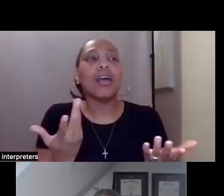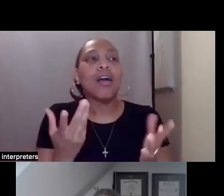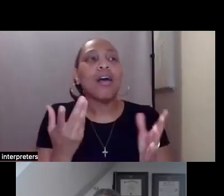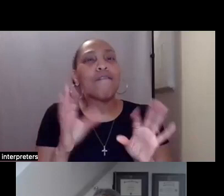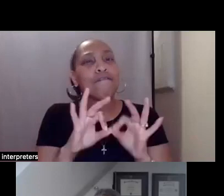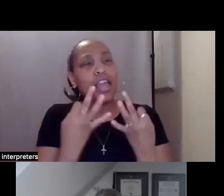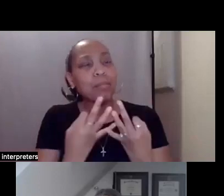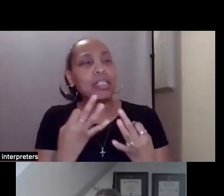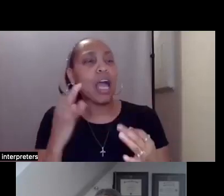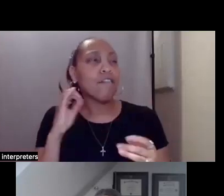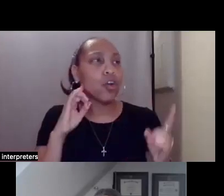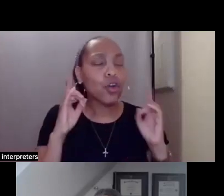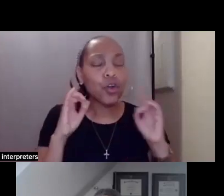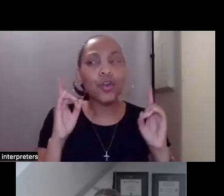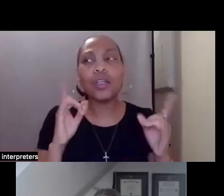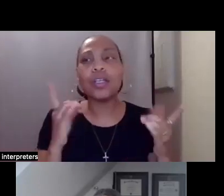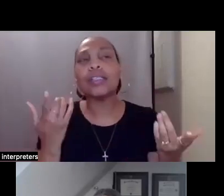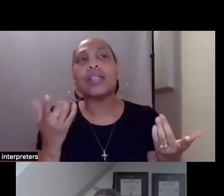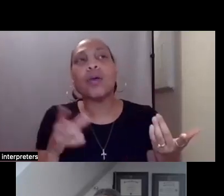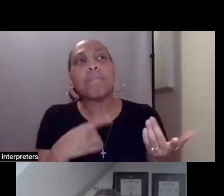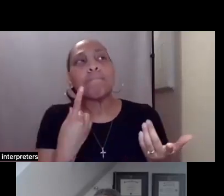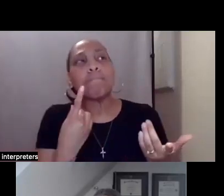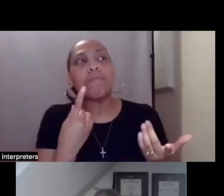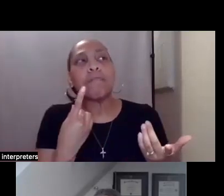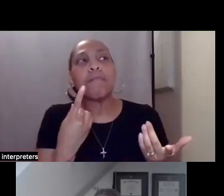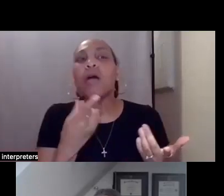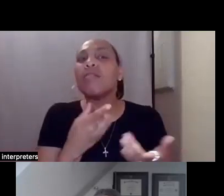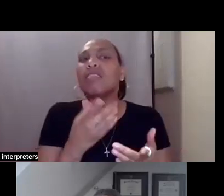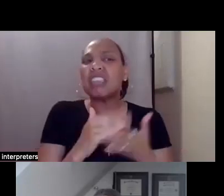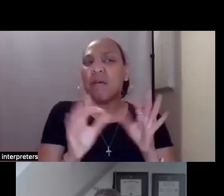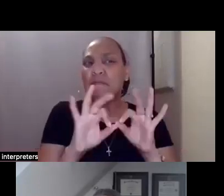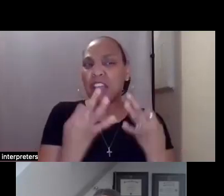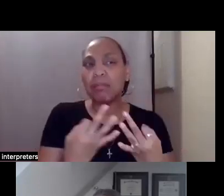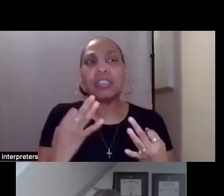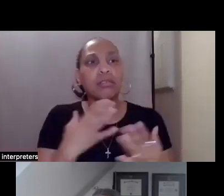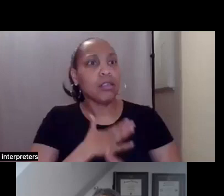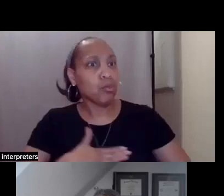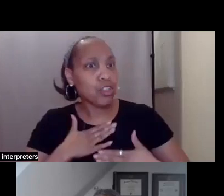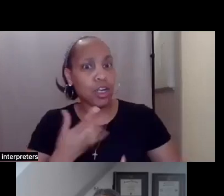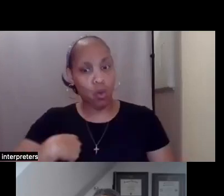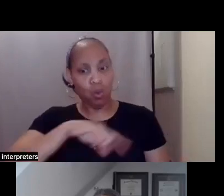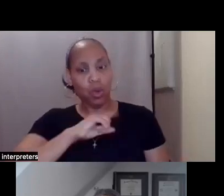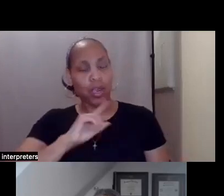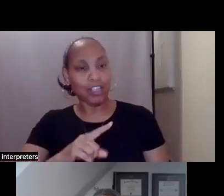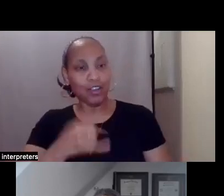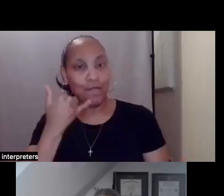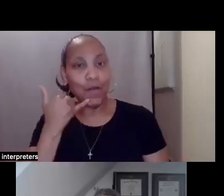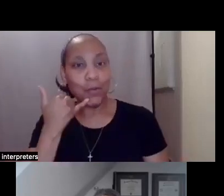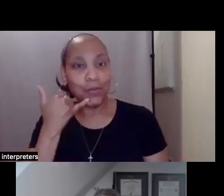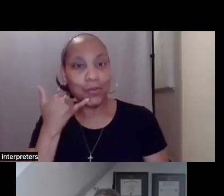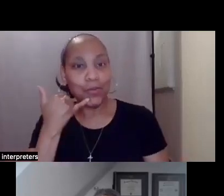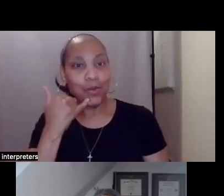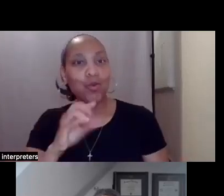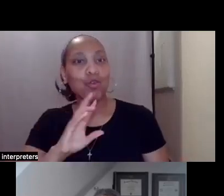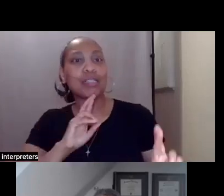when we've done some surveys is one of the things that they greatly appreciate is that we answer the phone. So, uh, I get the wonderful